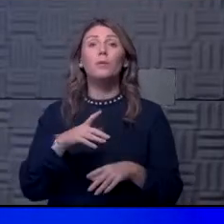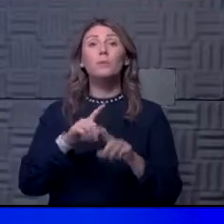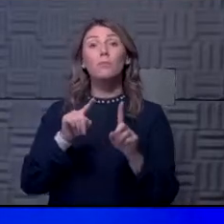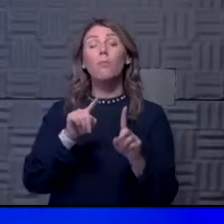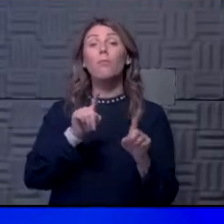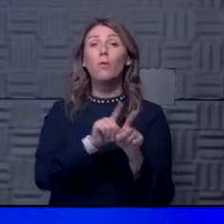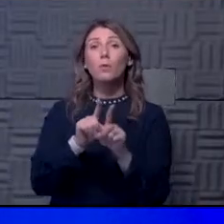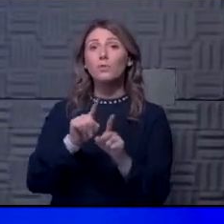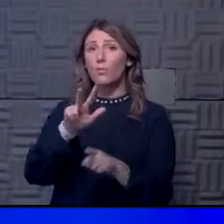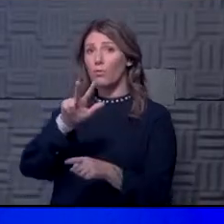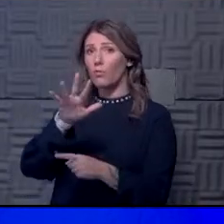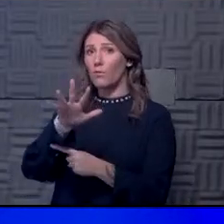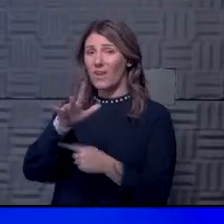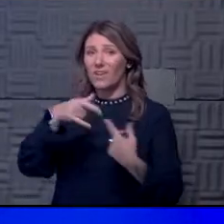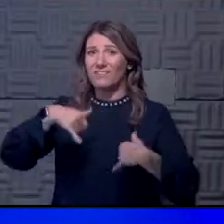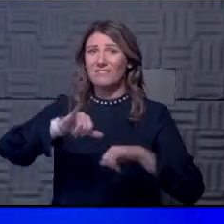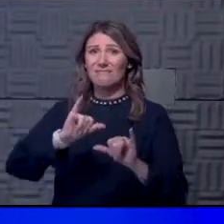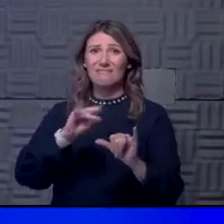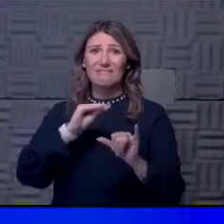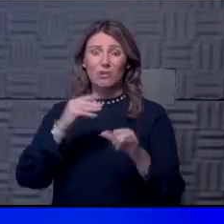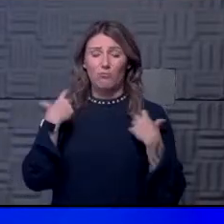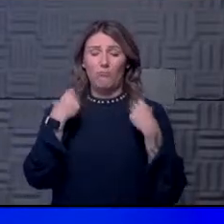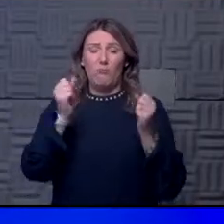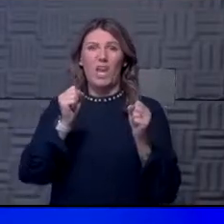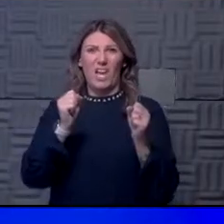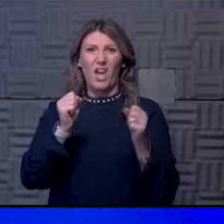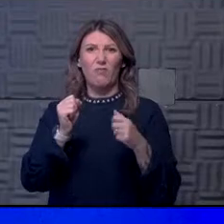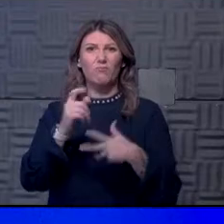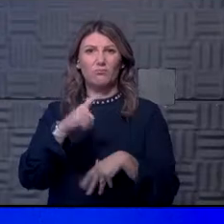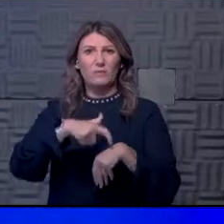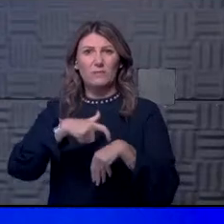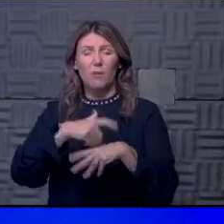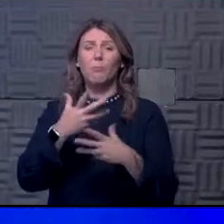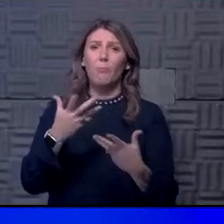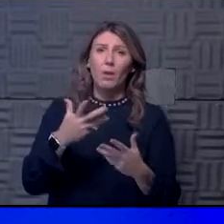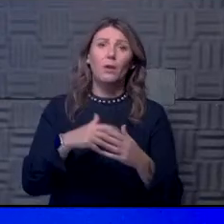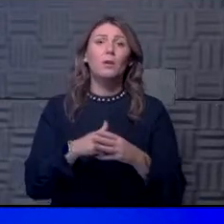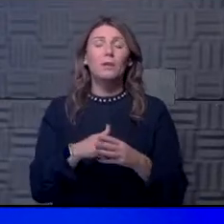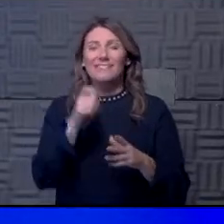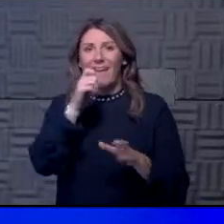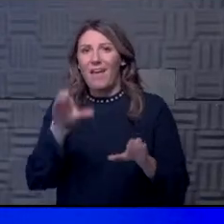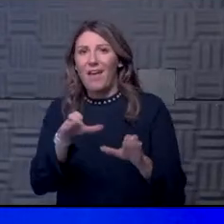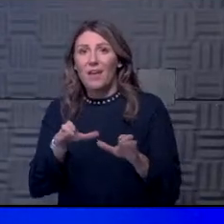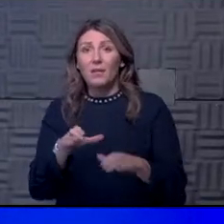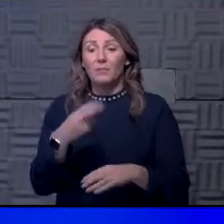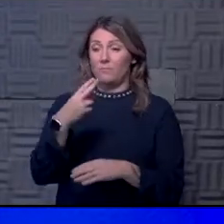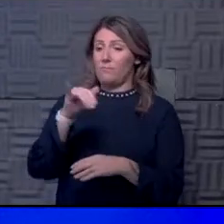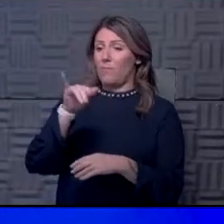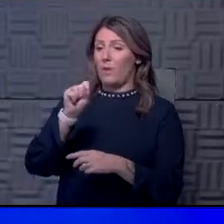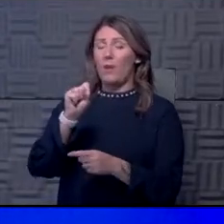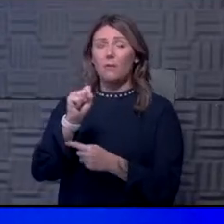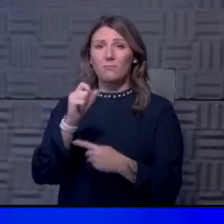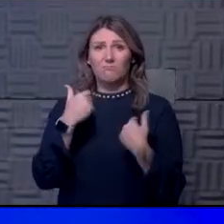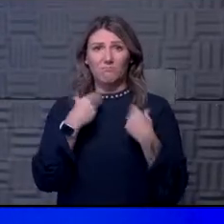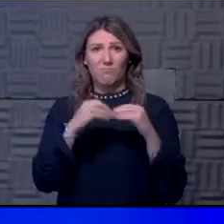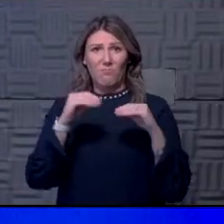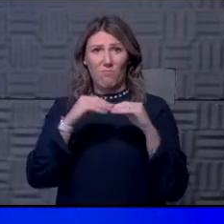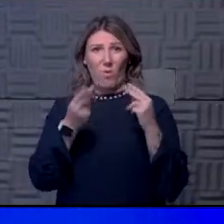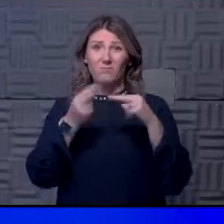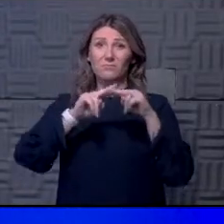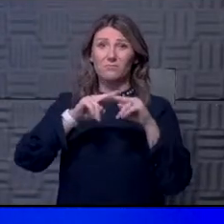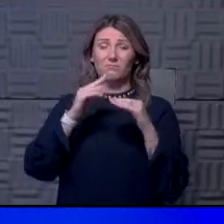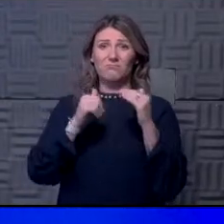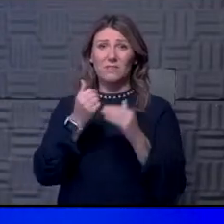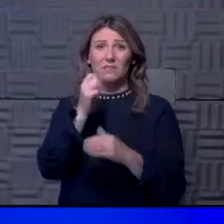who are still in that recovery phase that are still in the hospital. So not the active infection. Hayes does have a couple more than yesterday. They